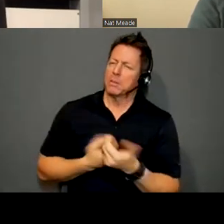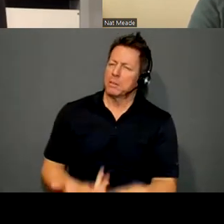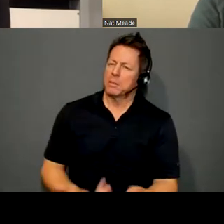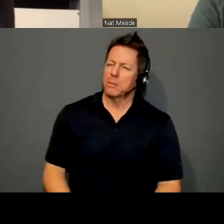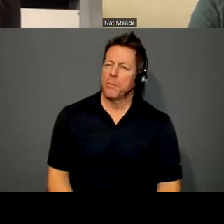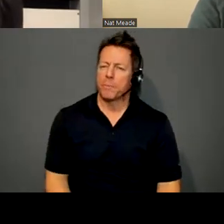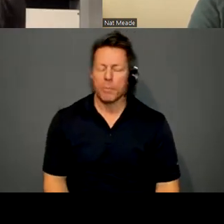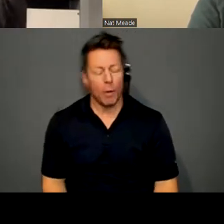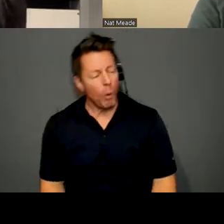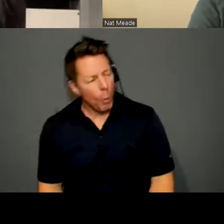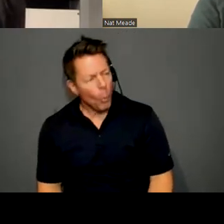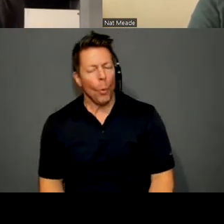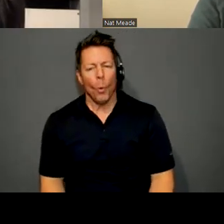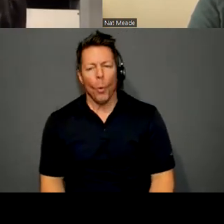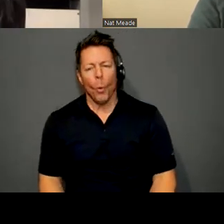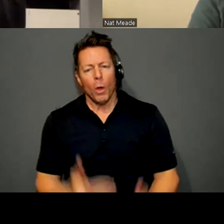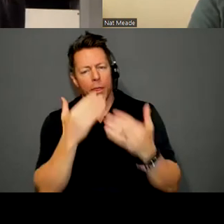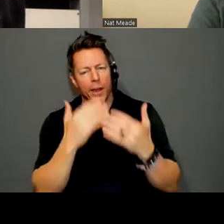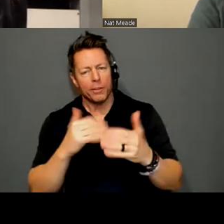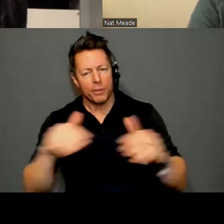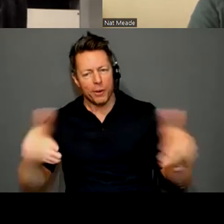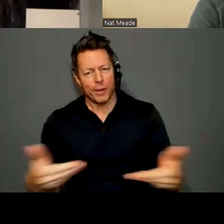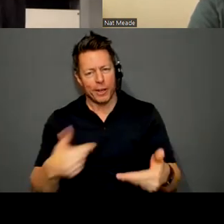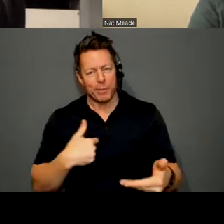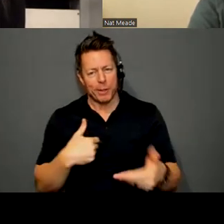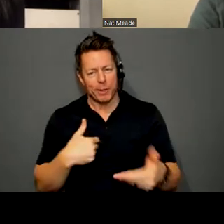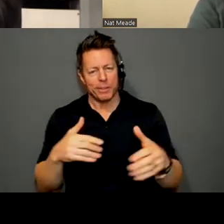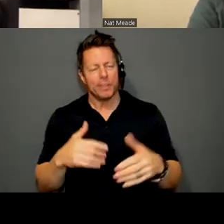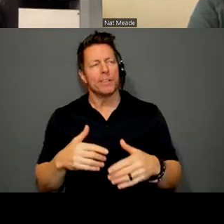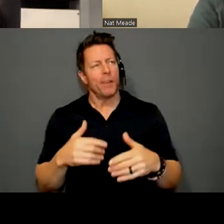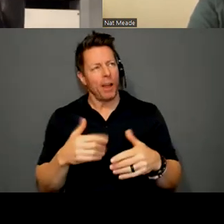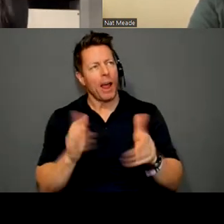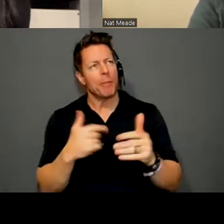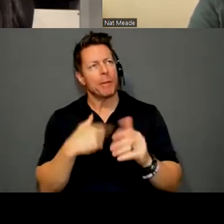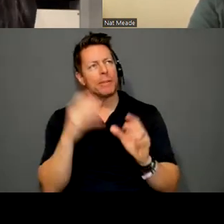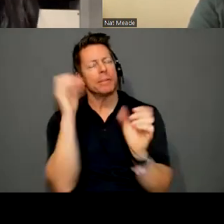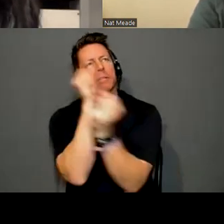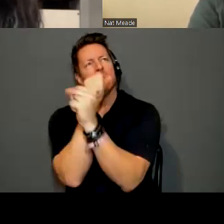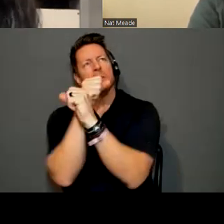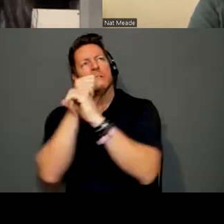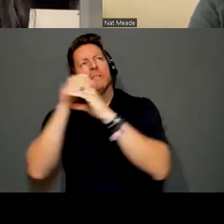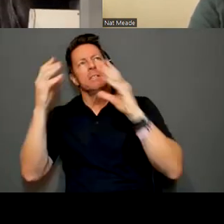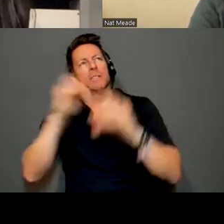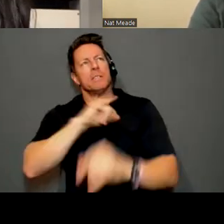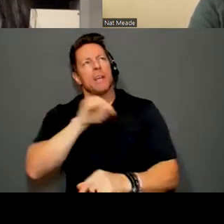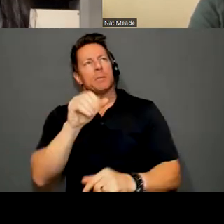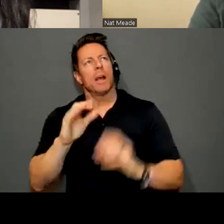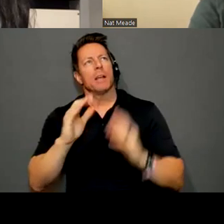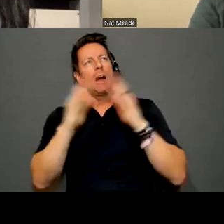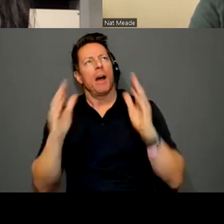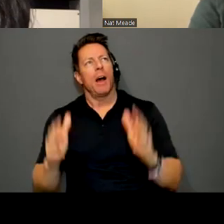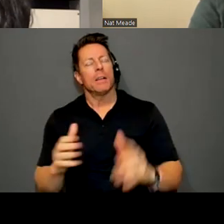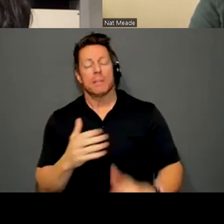Wow, thank you for inviting us to do so. it really did allow me to return to the James Castle House. And my